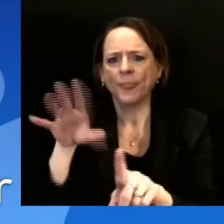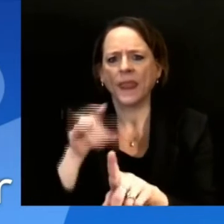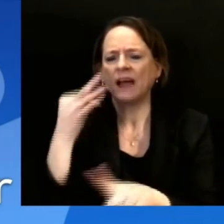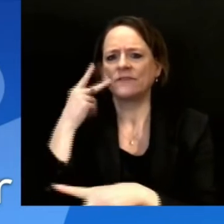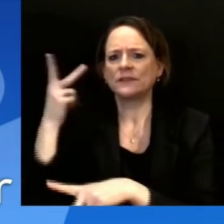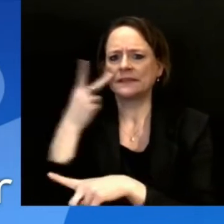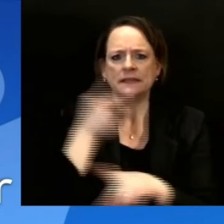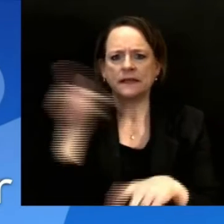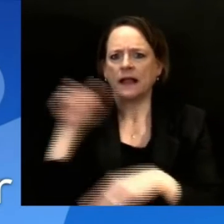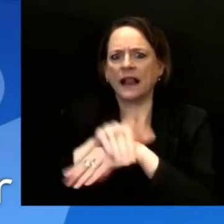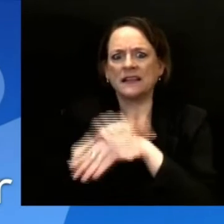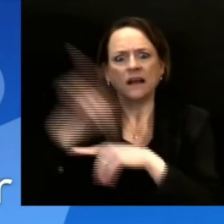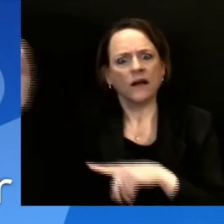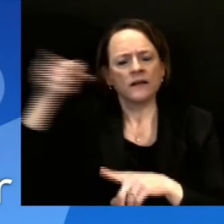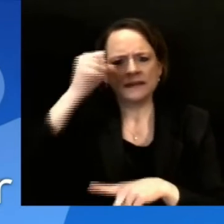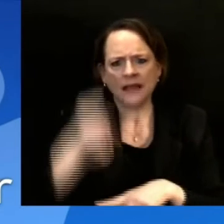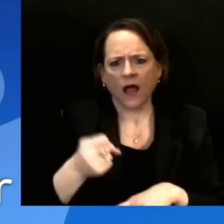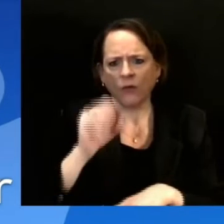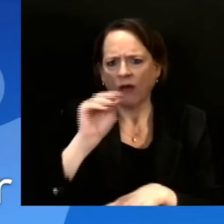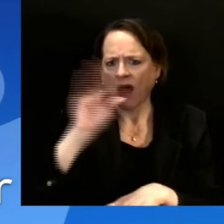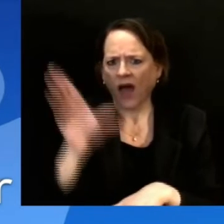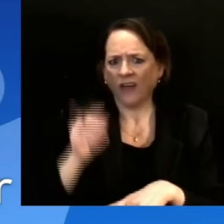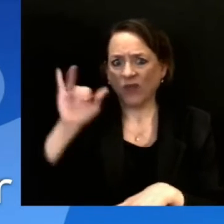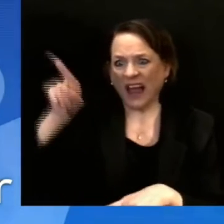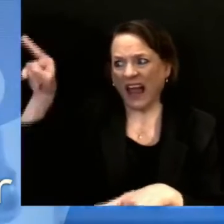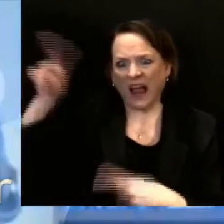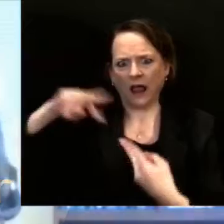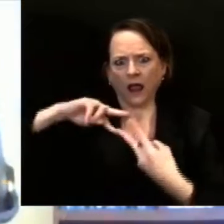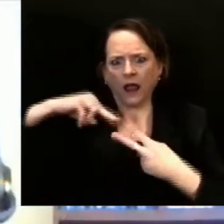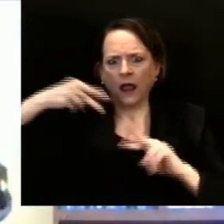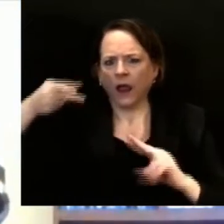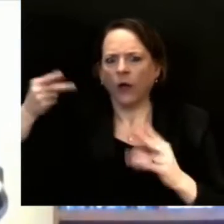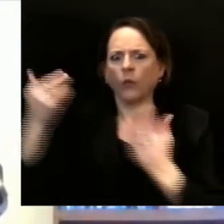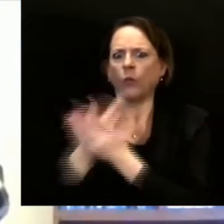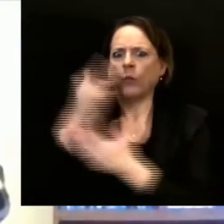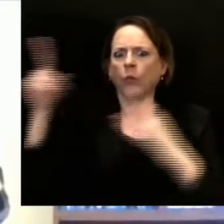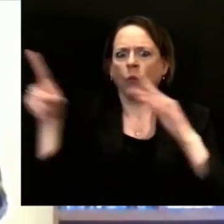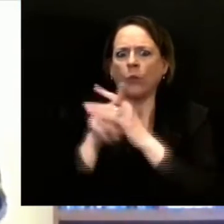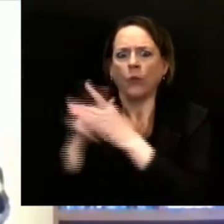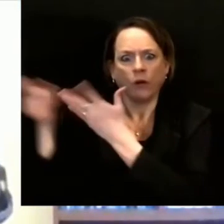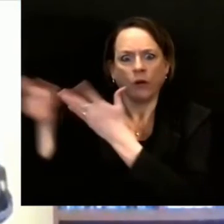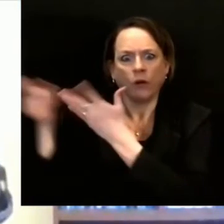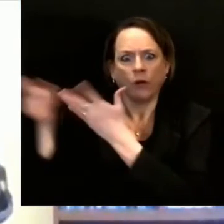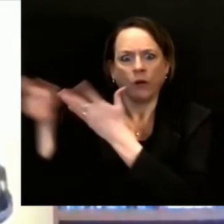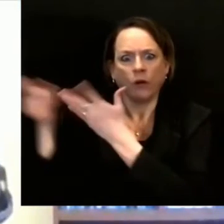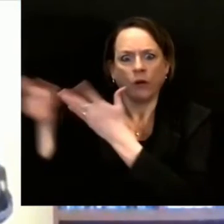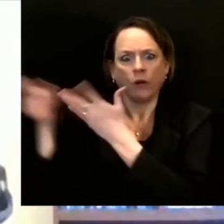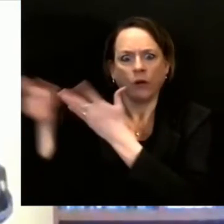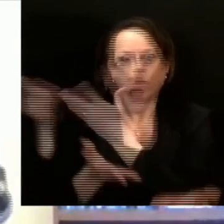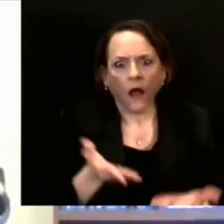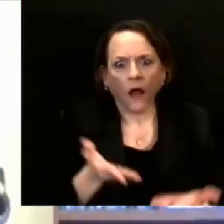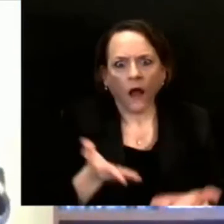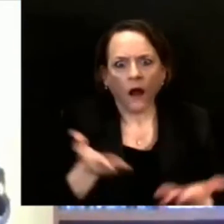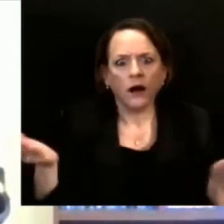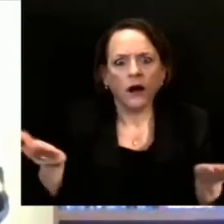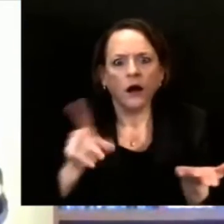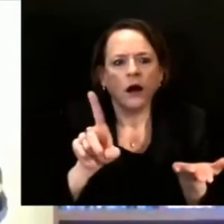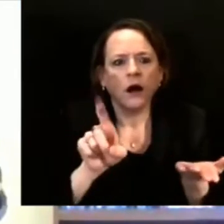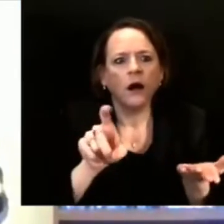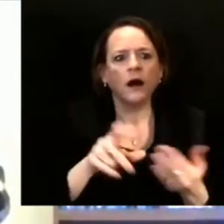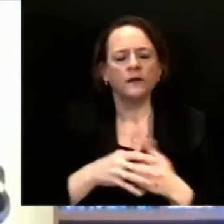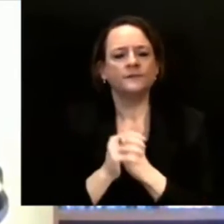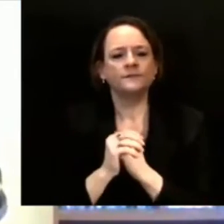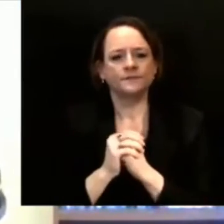Wisconsin? Yes, we have identified at least one case with the, with the